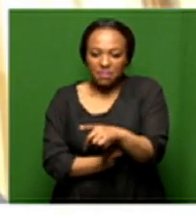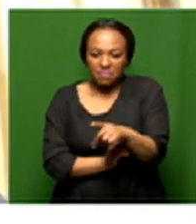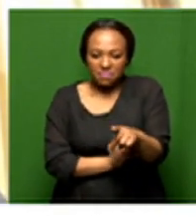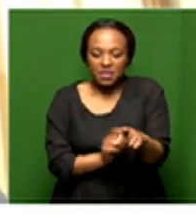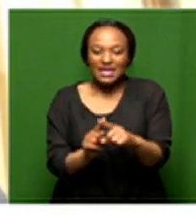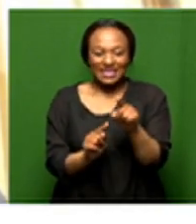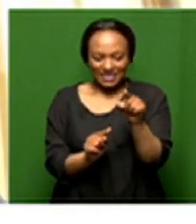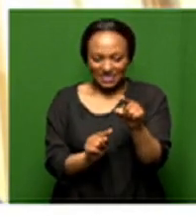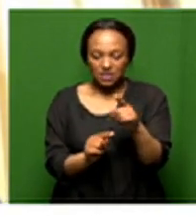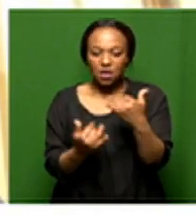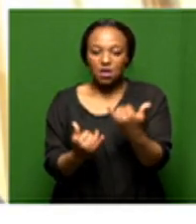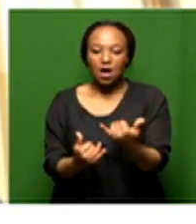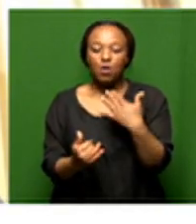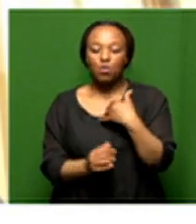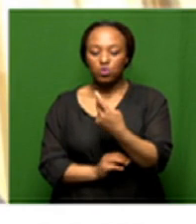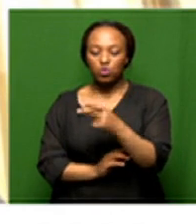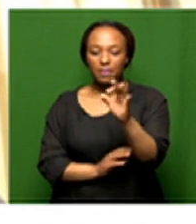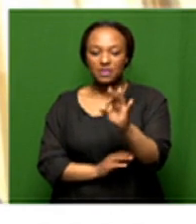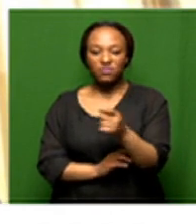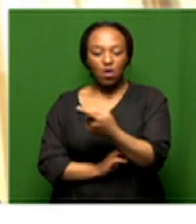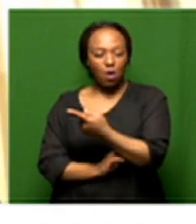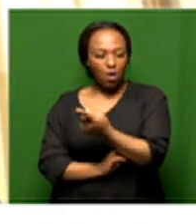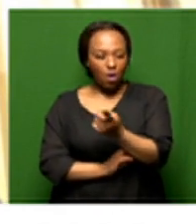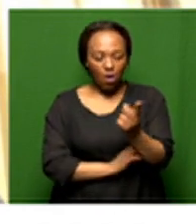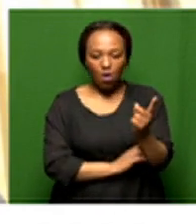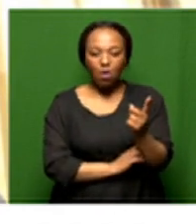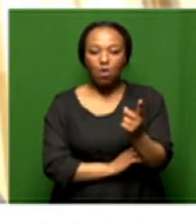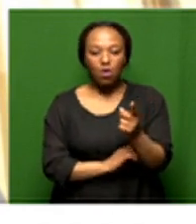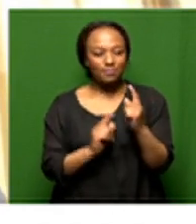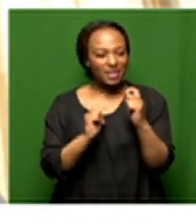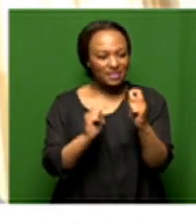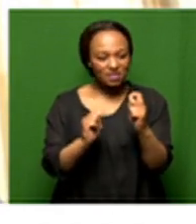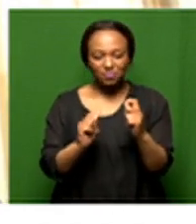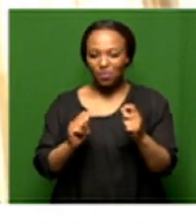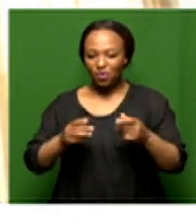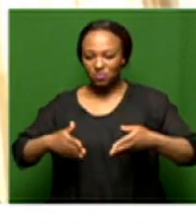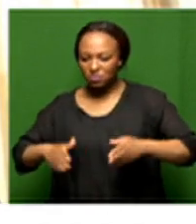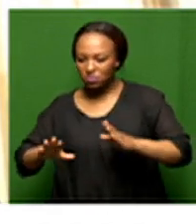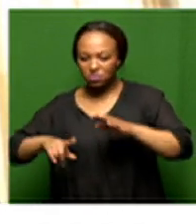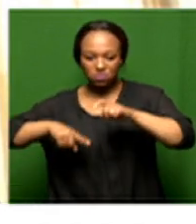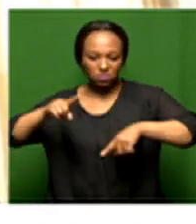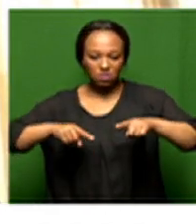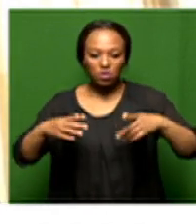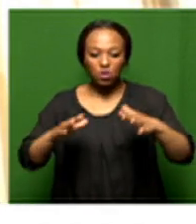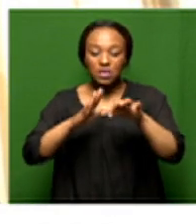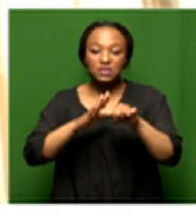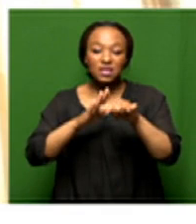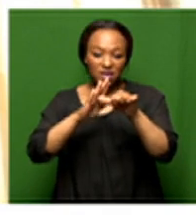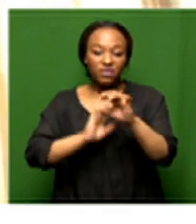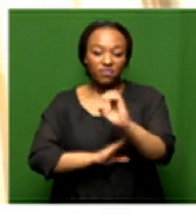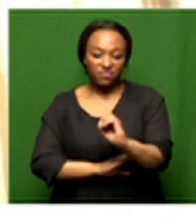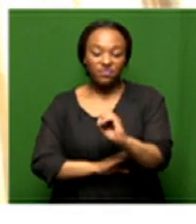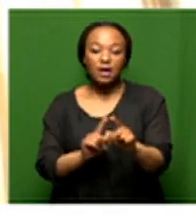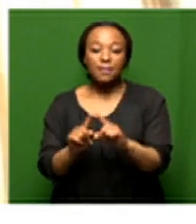only accounts for about two percent of all infrastructure spending when in fact in other parts of the world is significantly higher